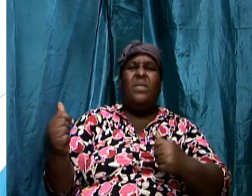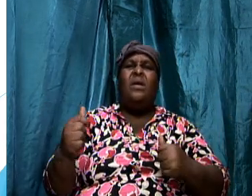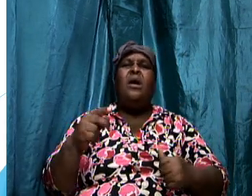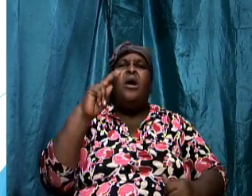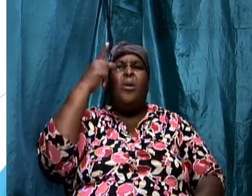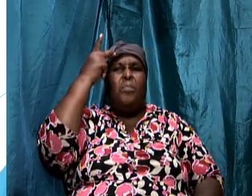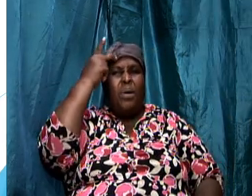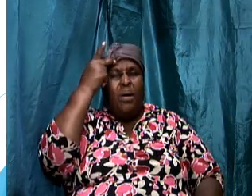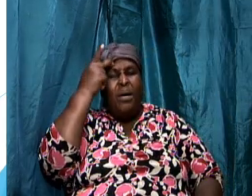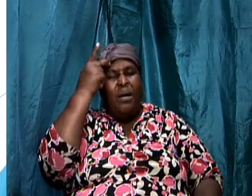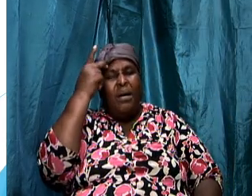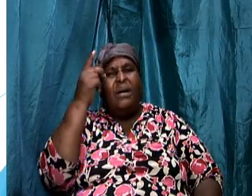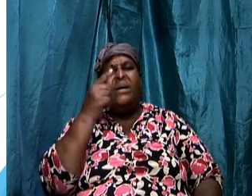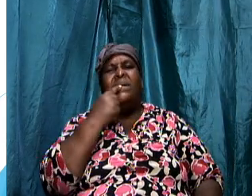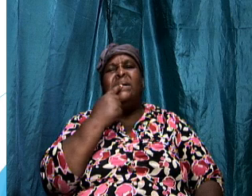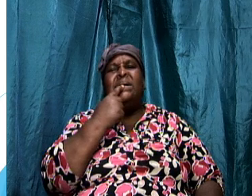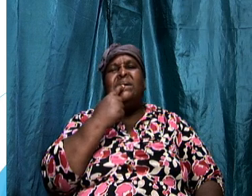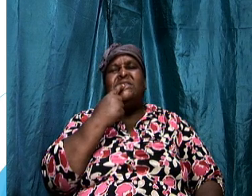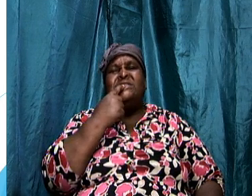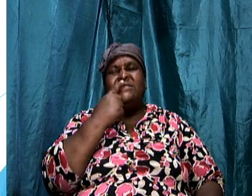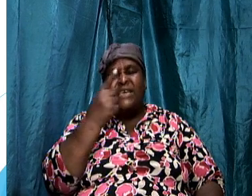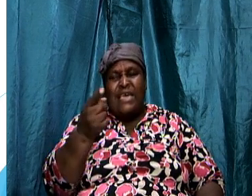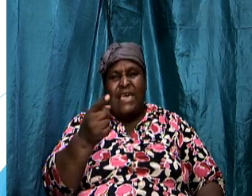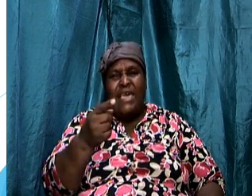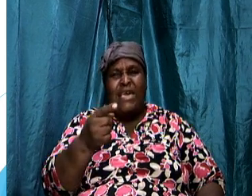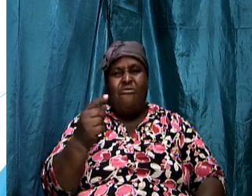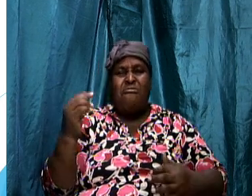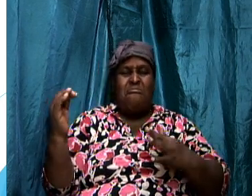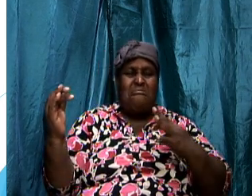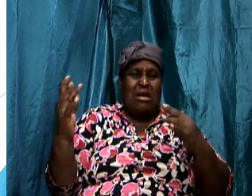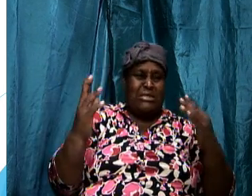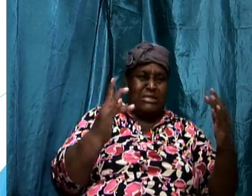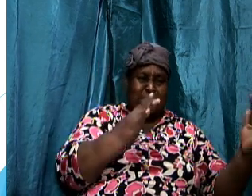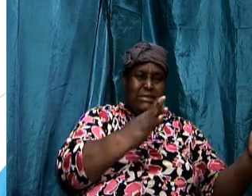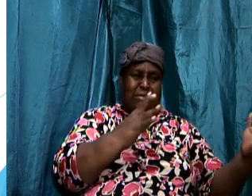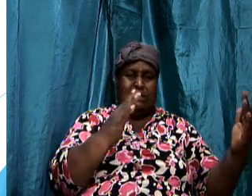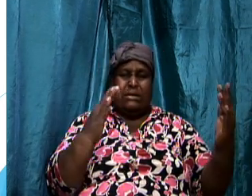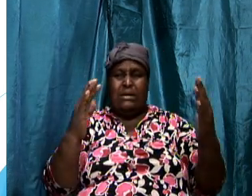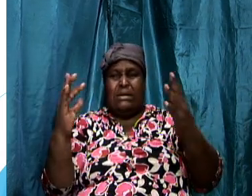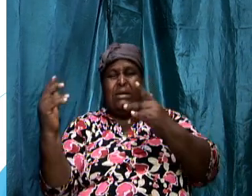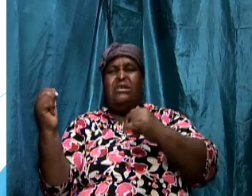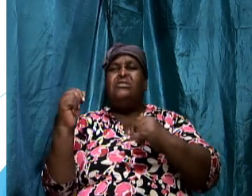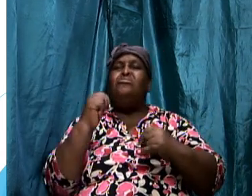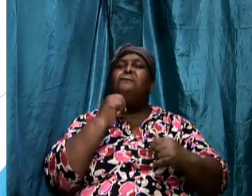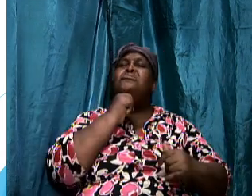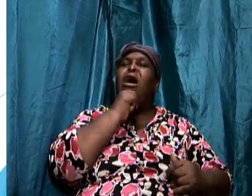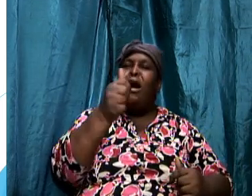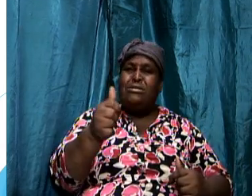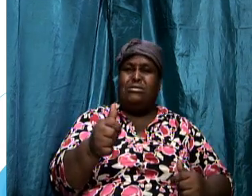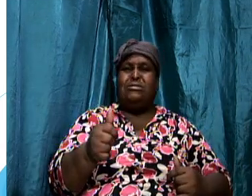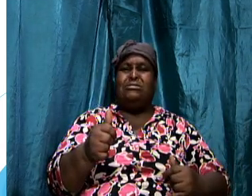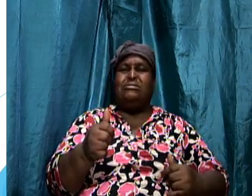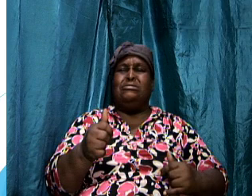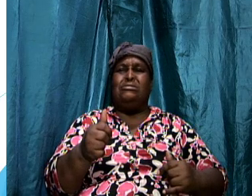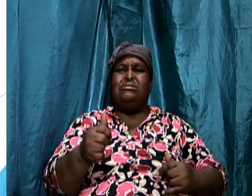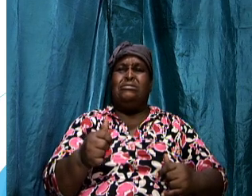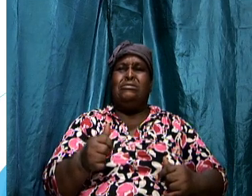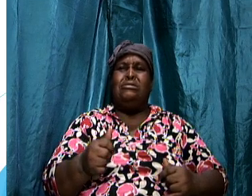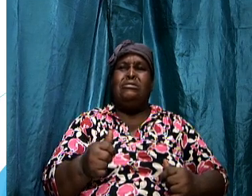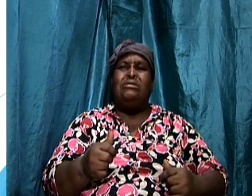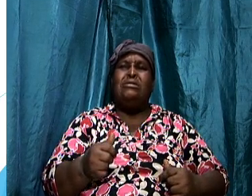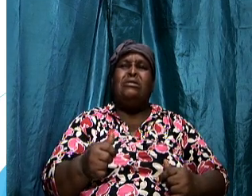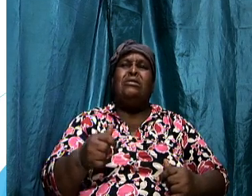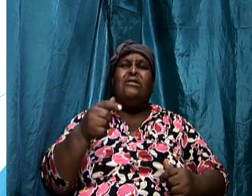as a wrestling and he used the word wrestle we wrestle not but notice it starts